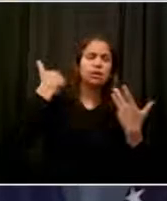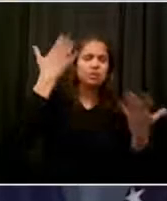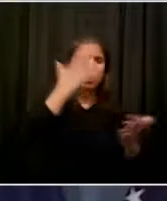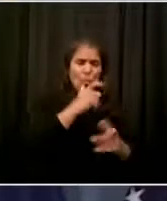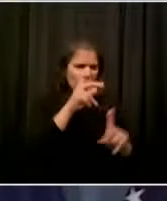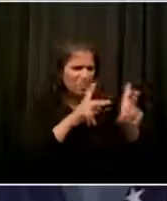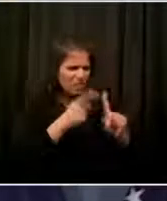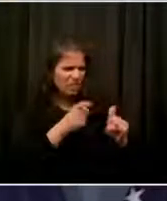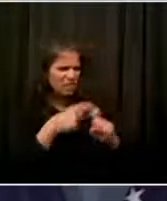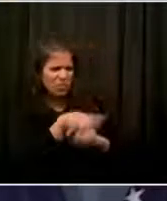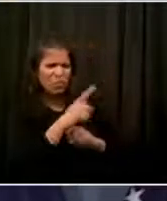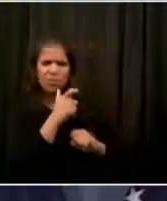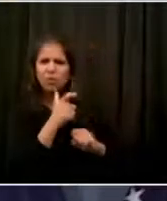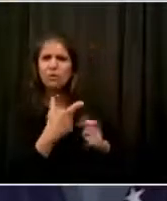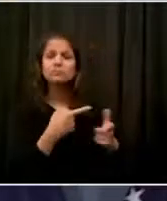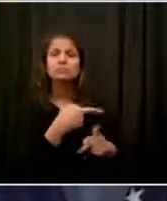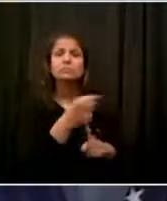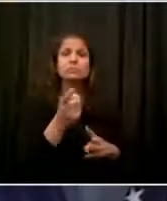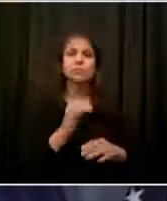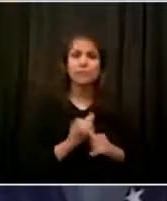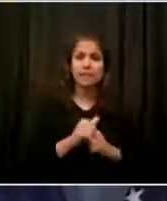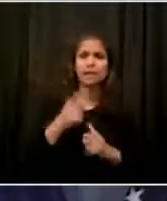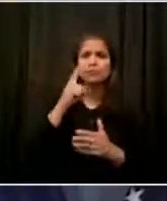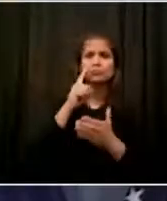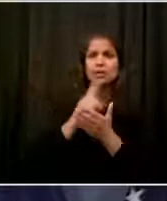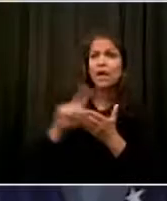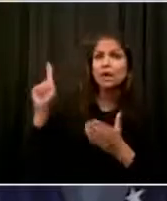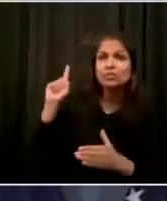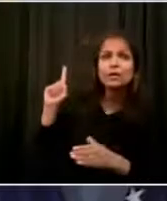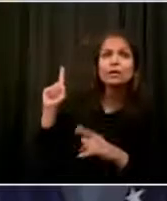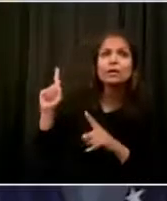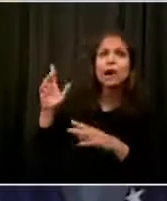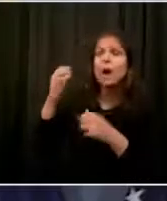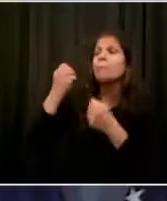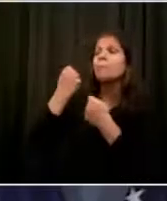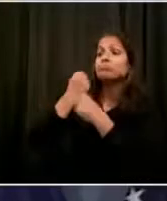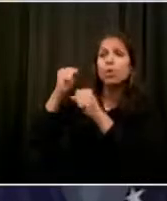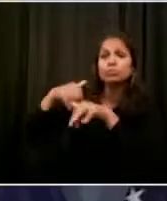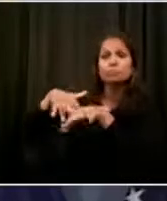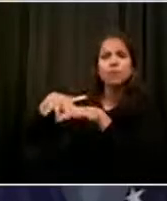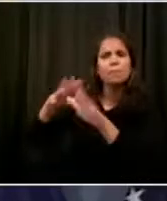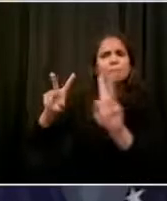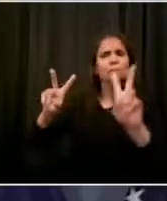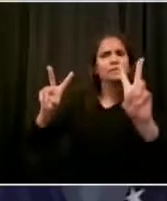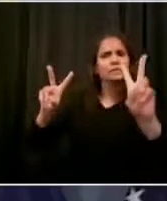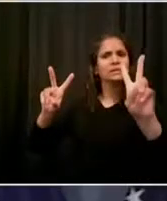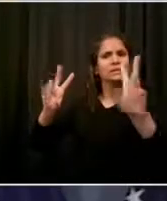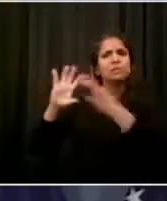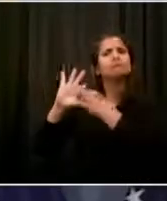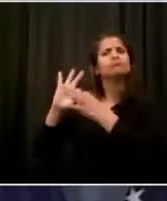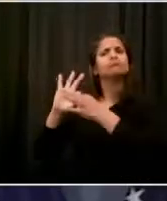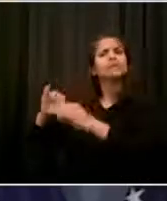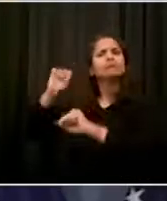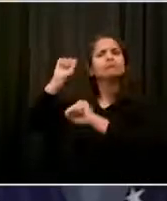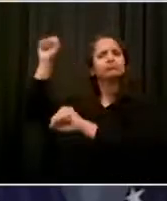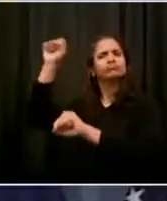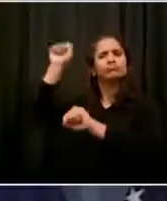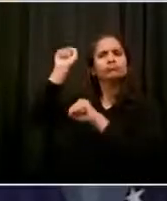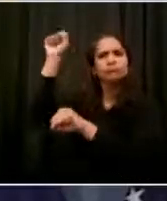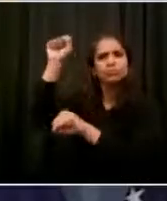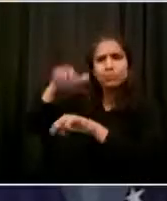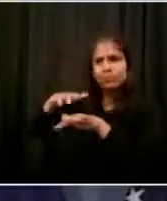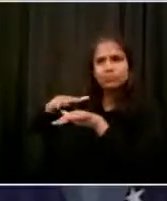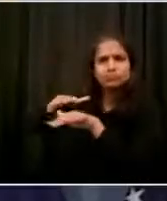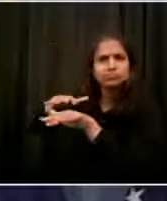And what was most important was to save lives and ensure that no one lost their life, whether civilian